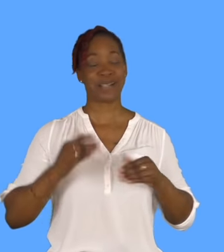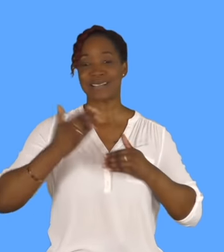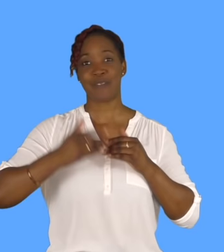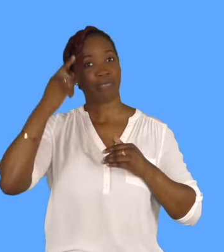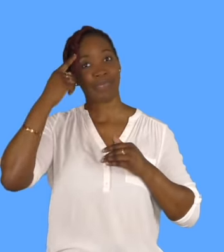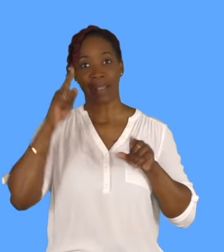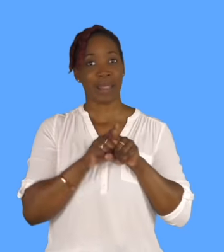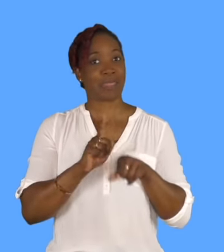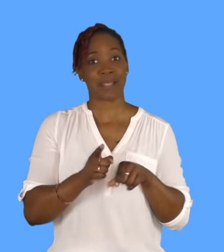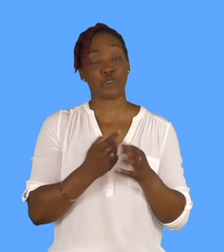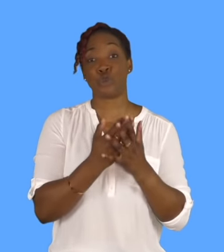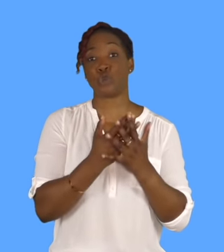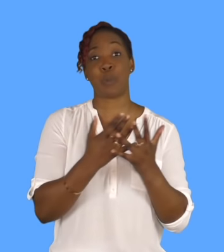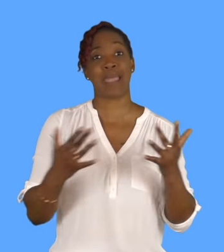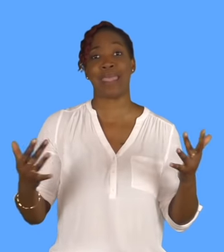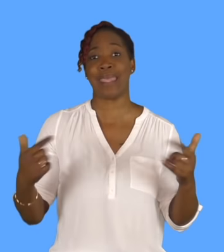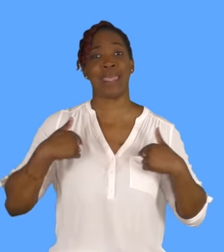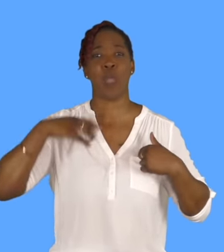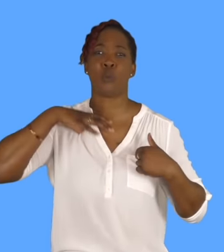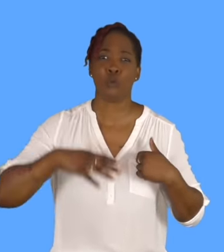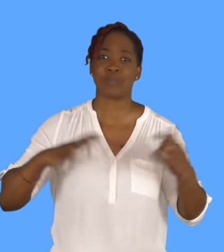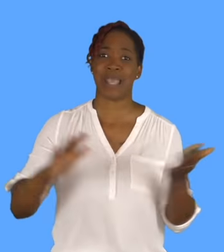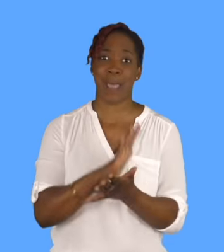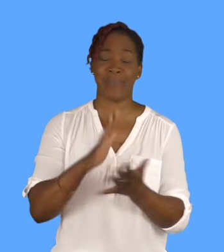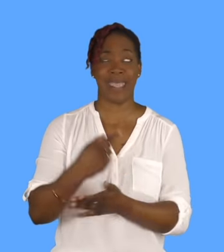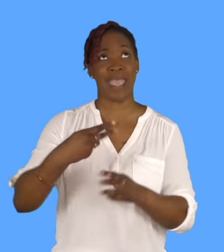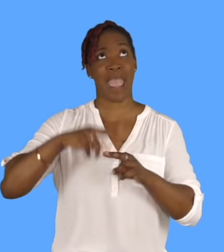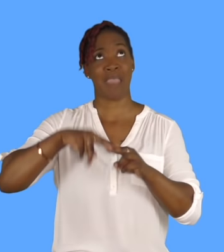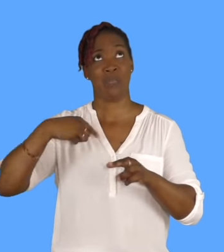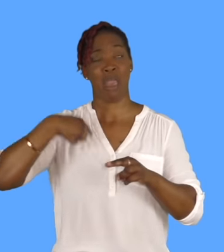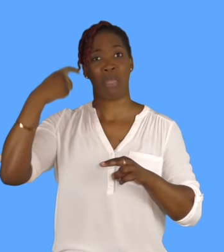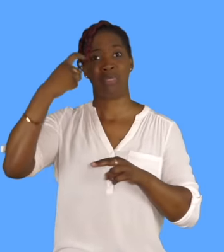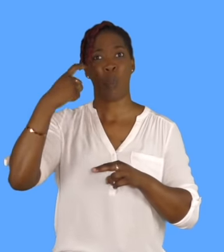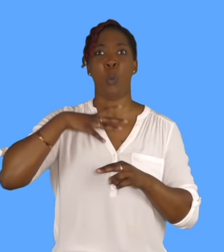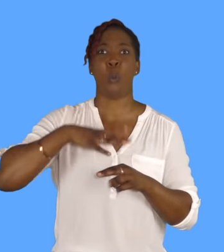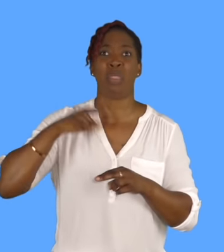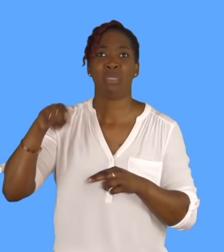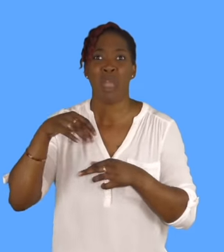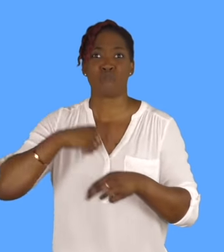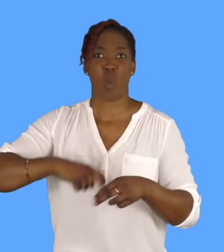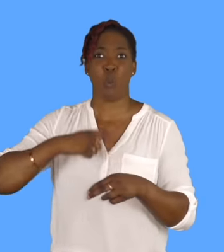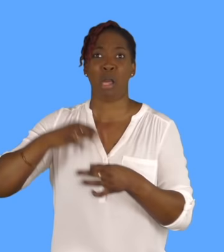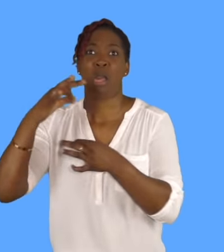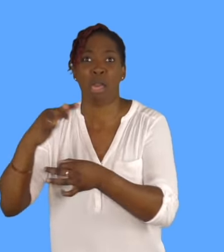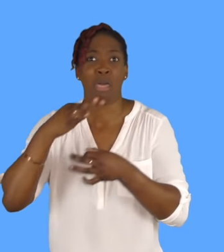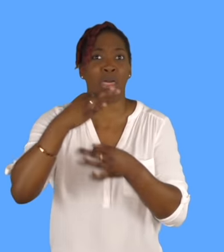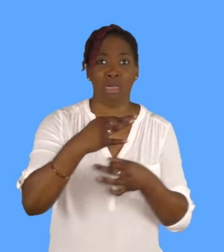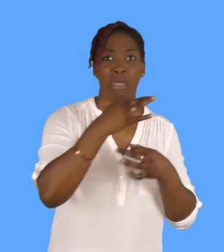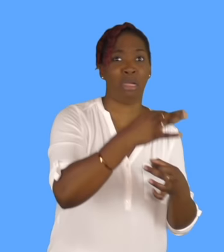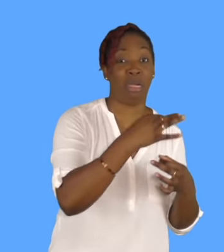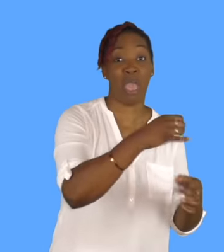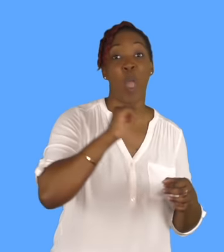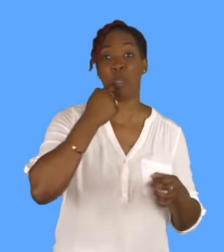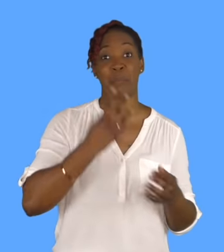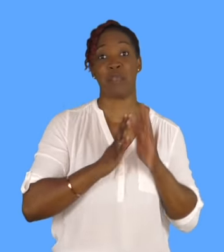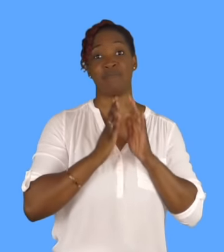happy. And if I start thinking like that, I'll be unhappy forever. Because there are just so many wonderful roles written. And to be honest with you, when you